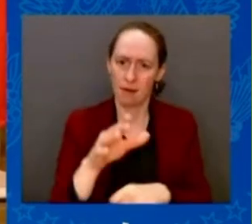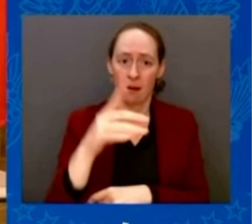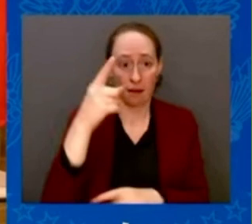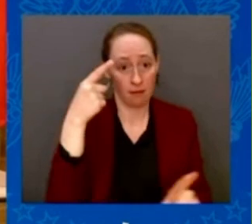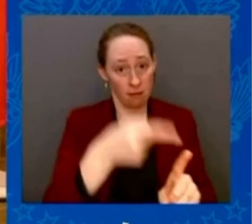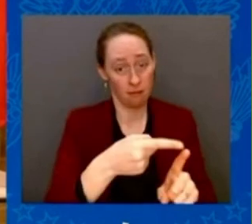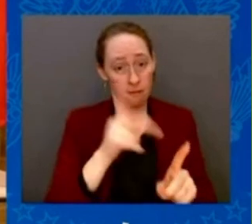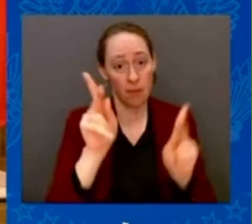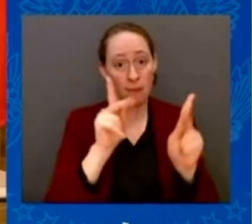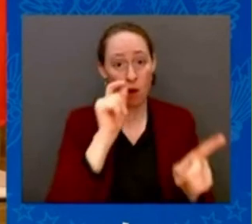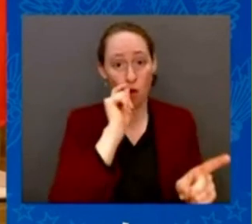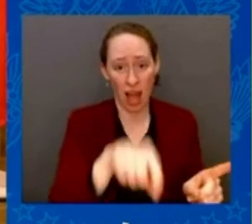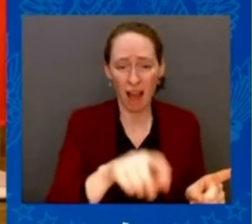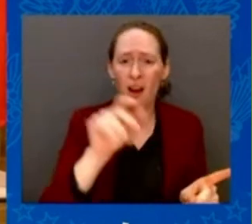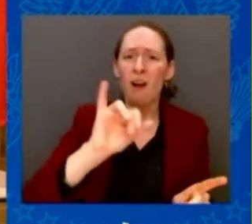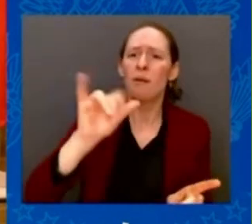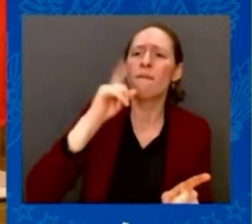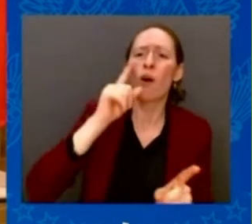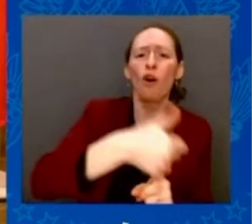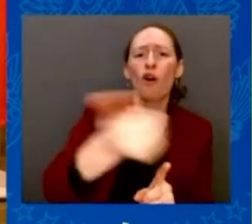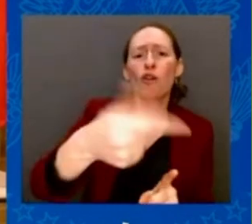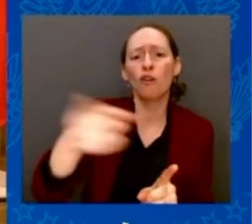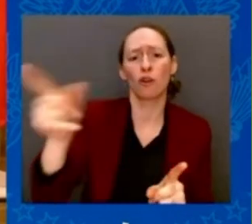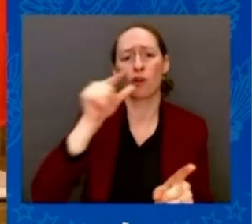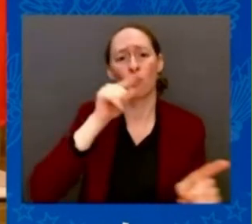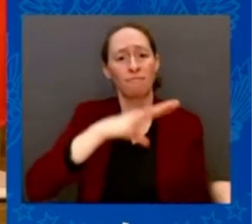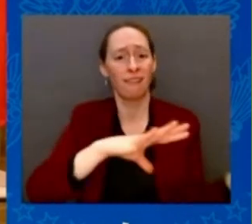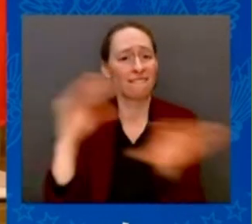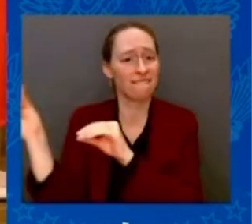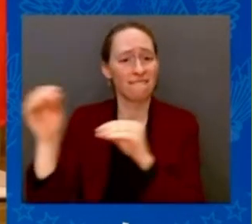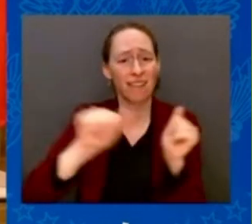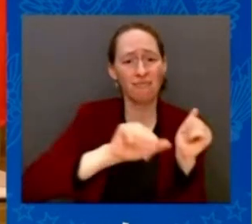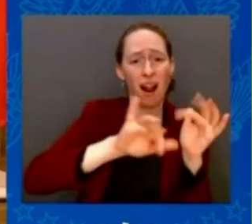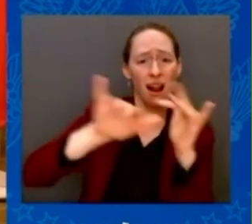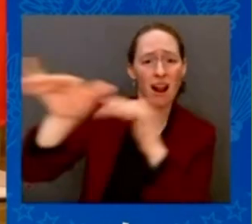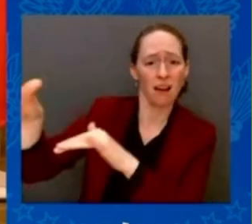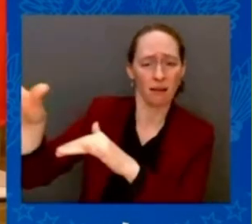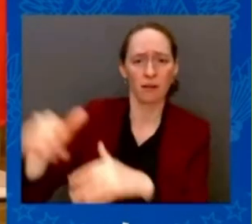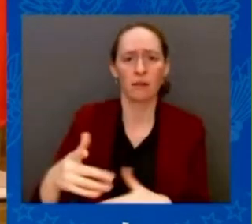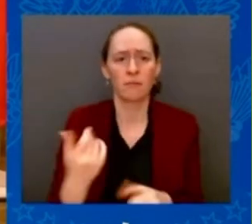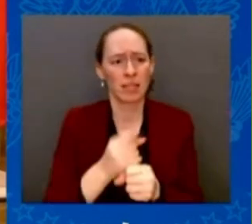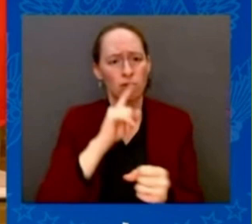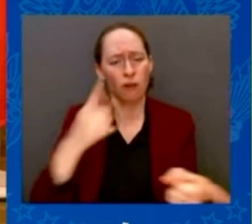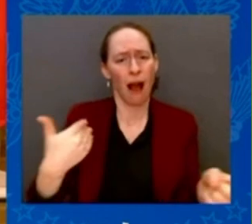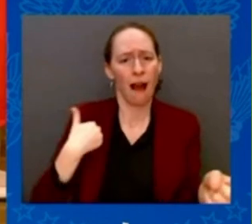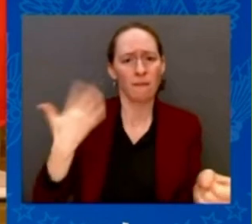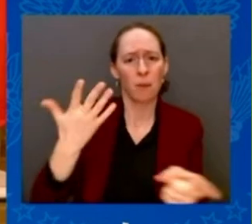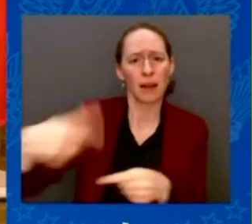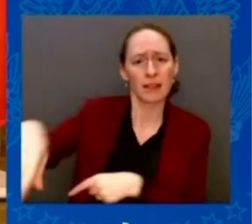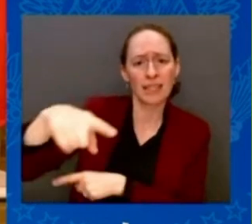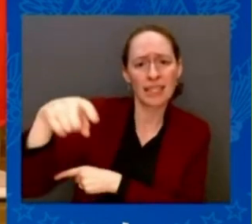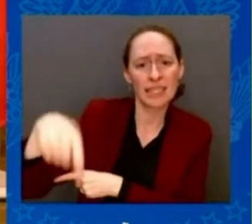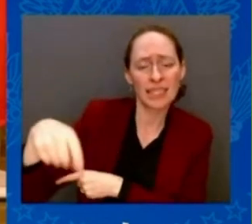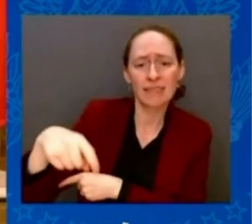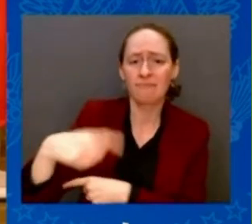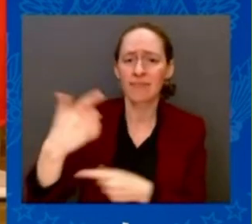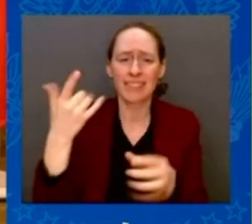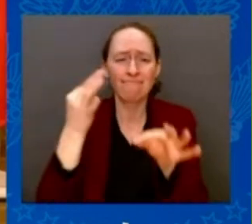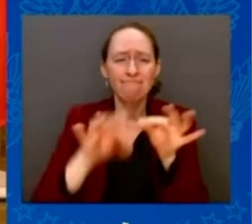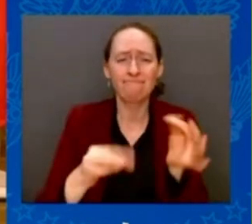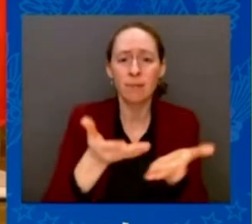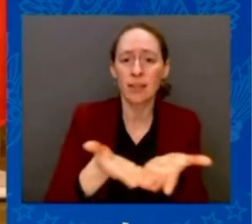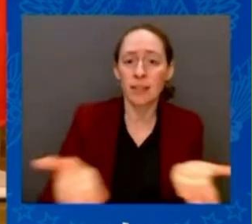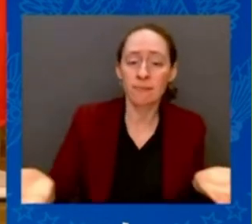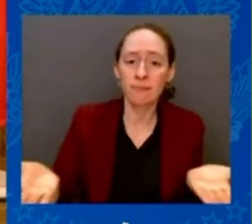access basic services. And together, we'll continue our enduring support for Ukraine as they